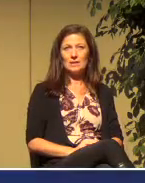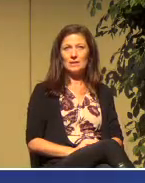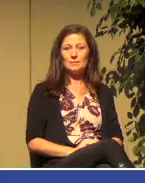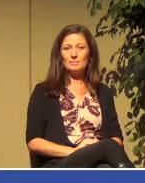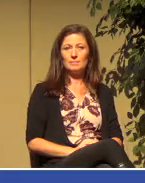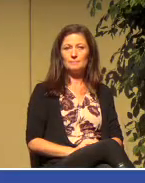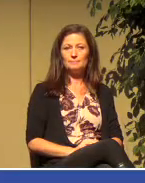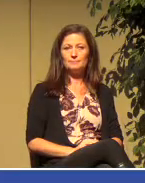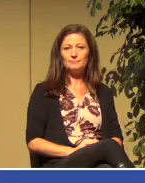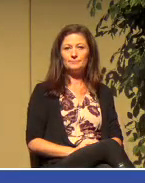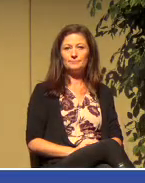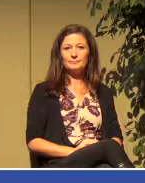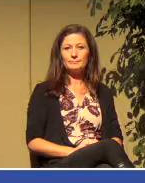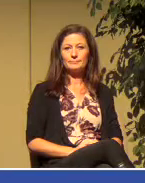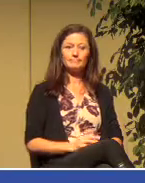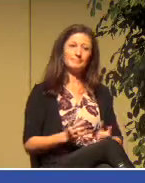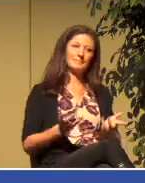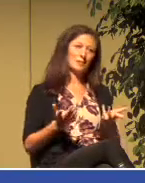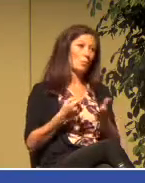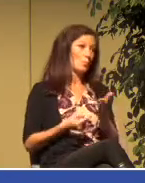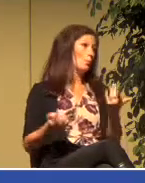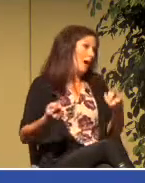And so needless to say